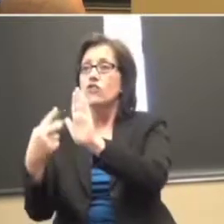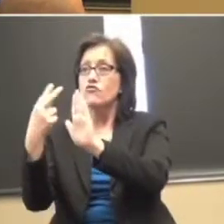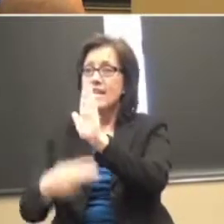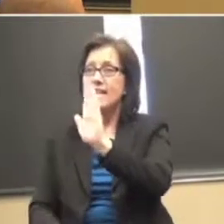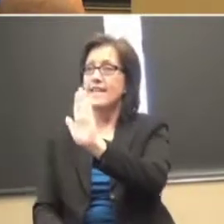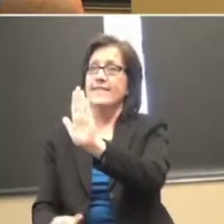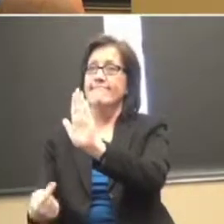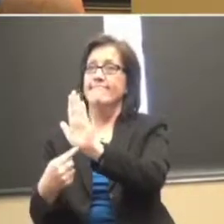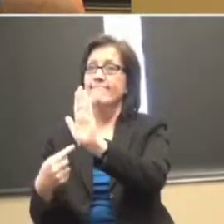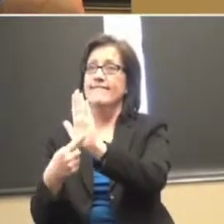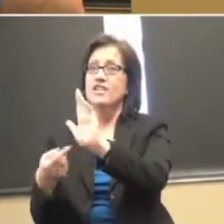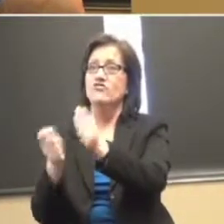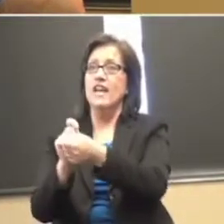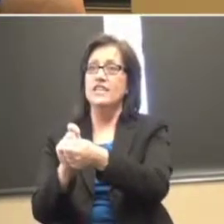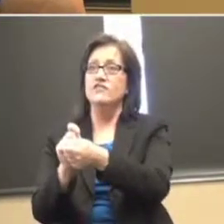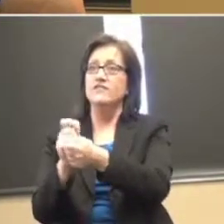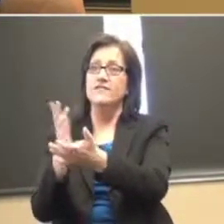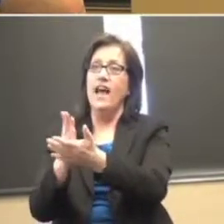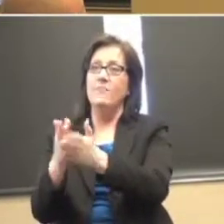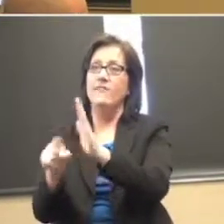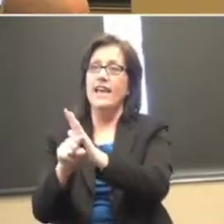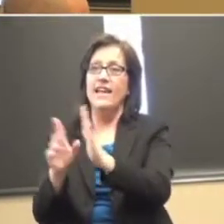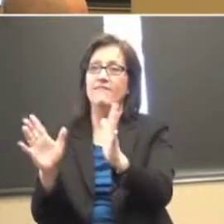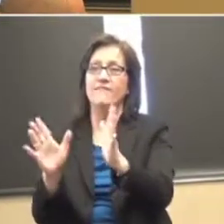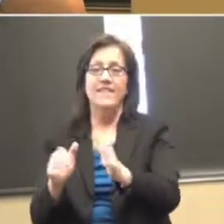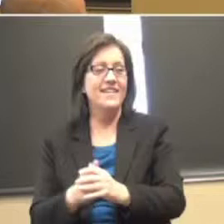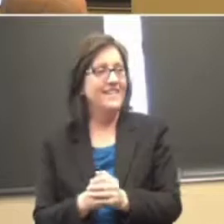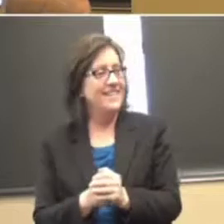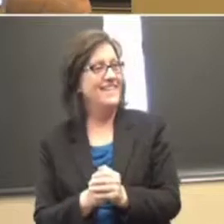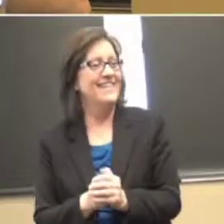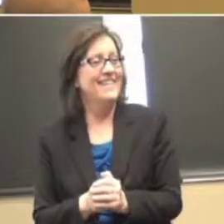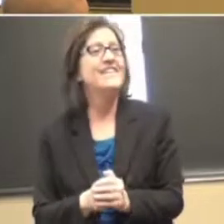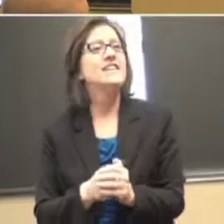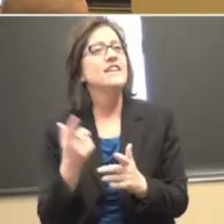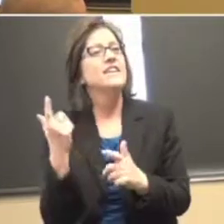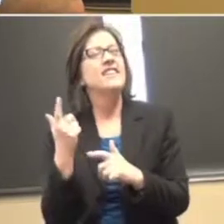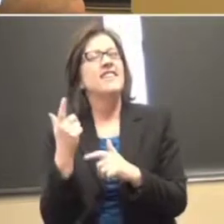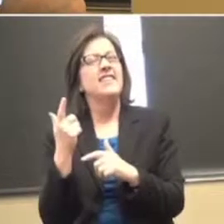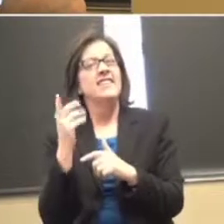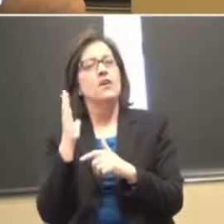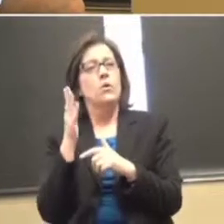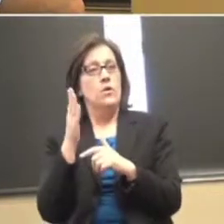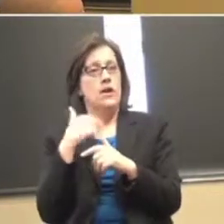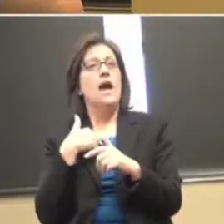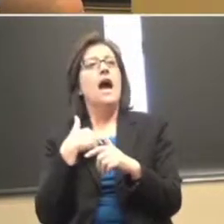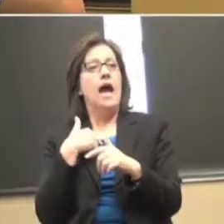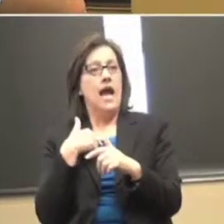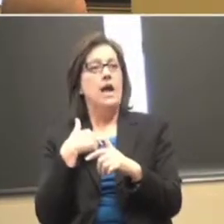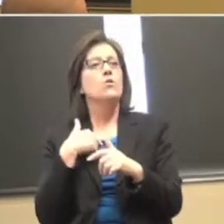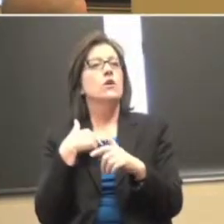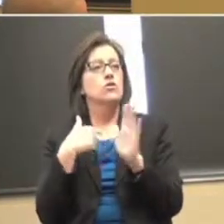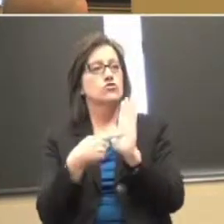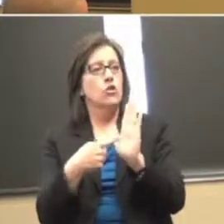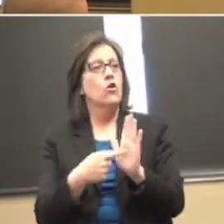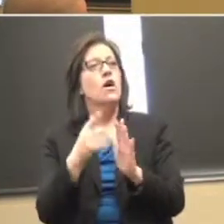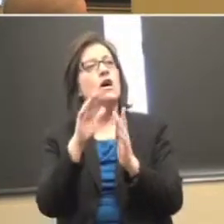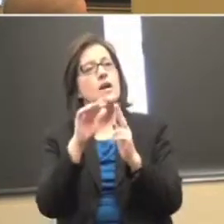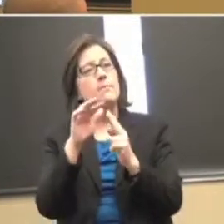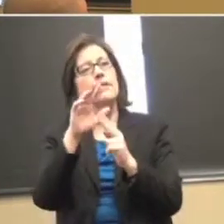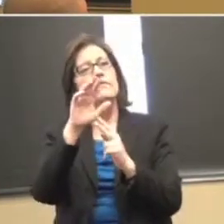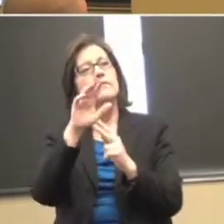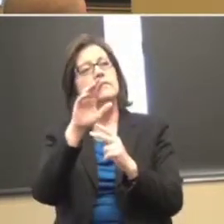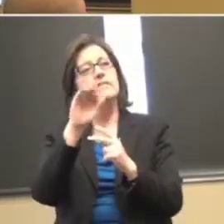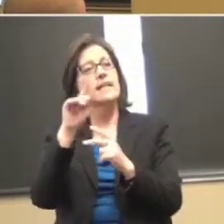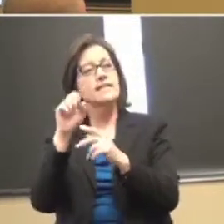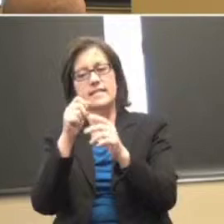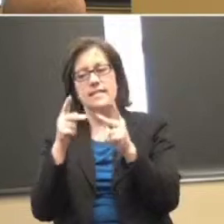and understand it that way? Yeah, in fact, we're going to get to some sites and I'll point a couple of sites that actually talk about that kind